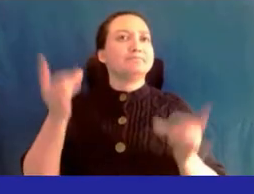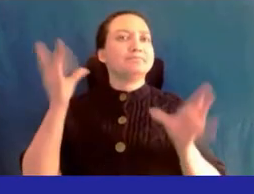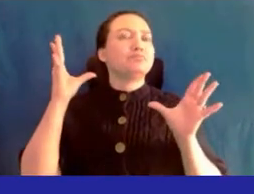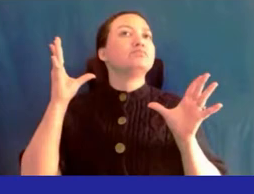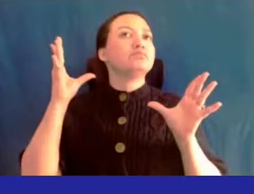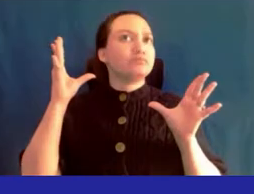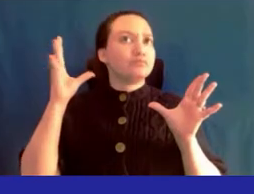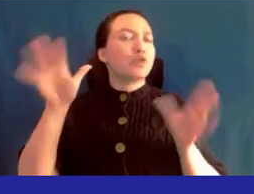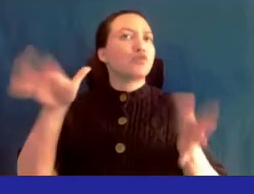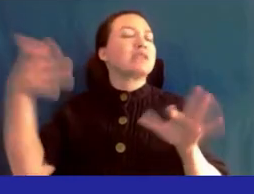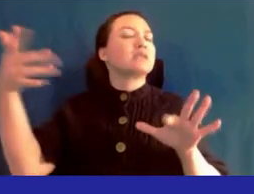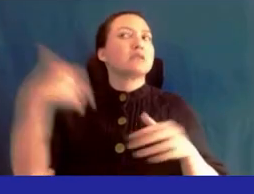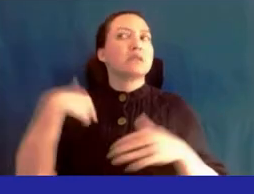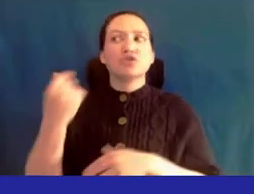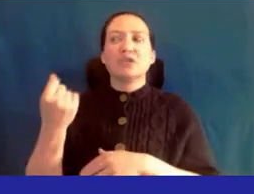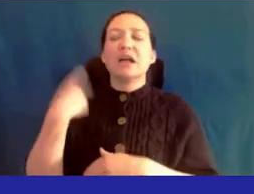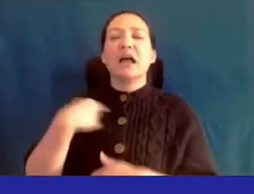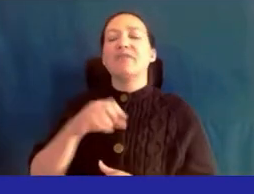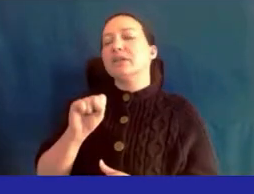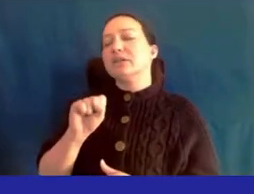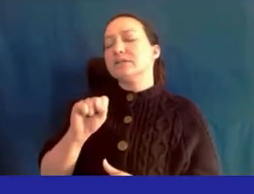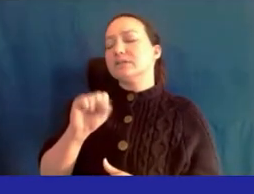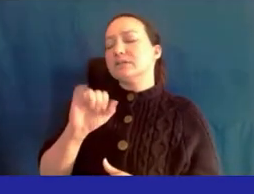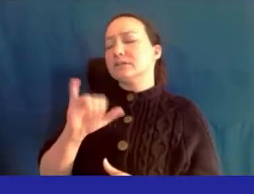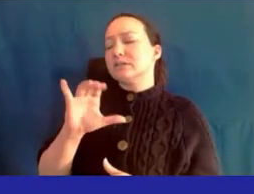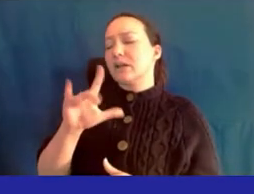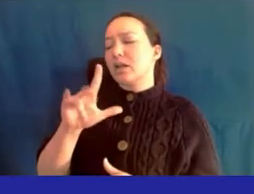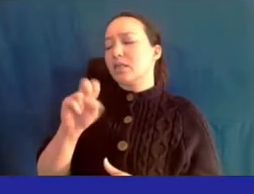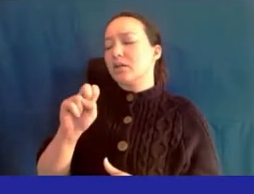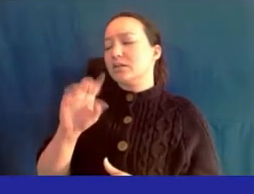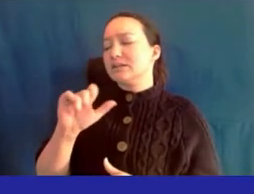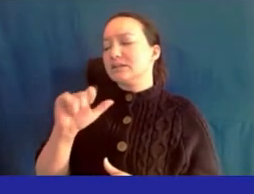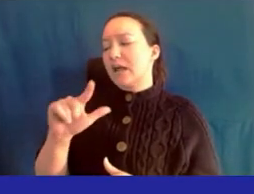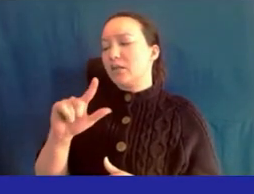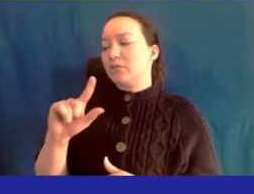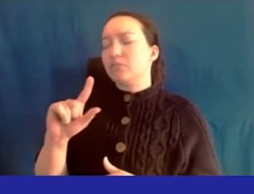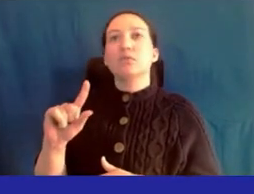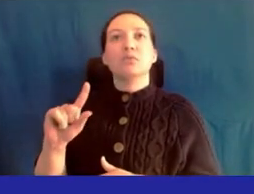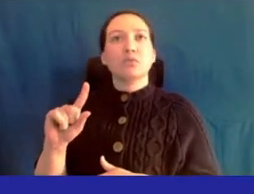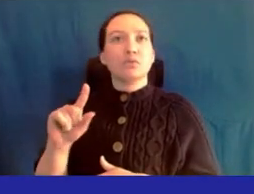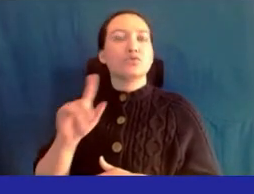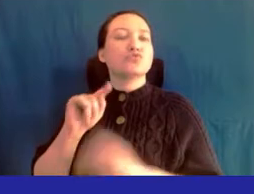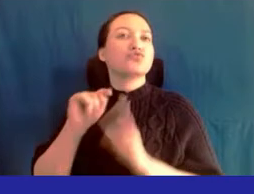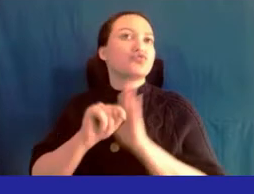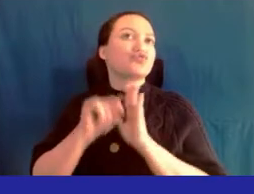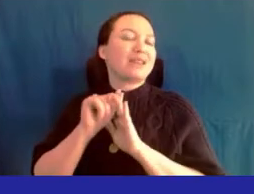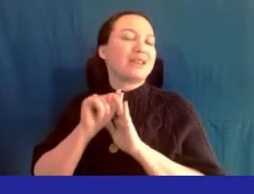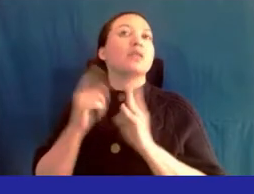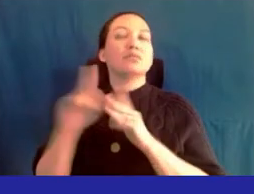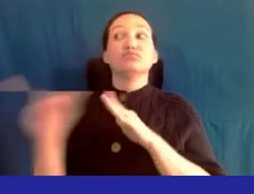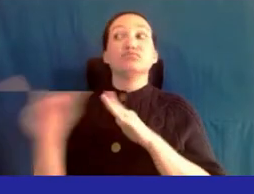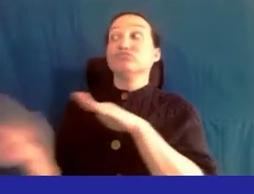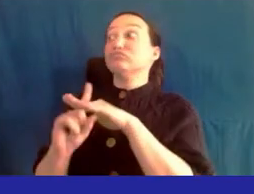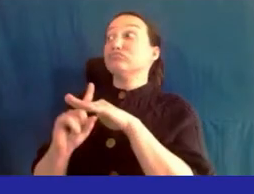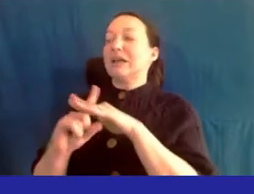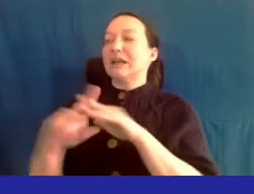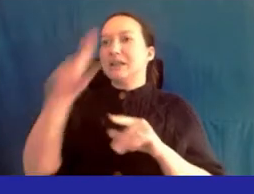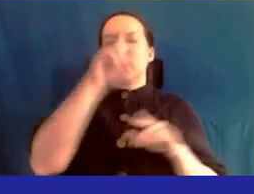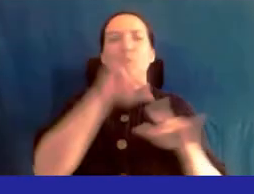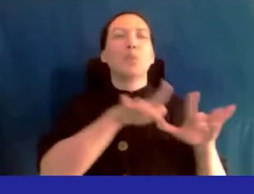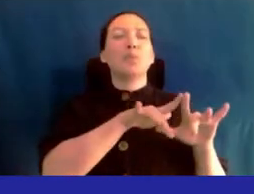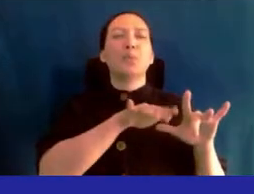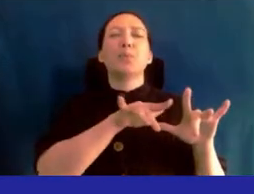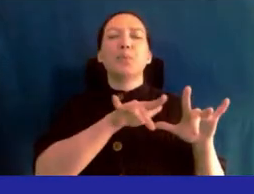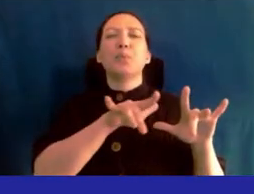crisis. I have sickle cell trait, so it comes in large gaps. But when it comes, you don't think about the gaps. It just